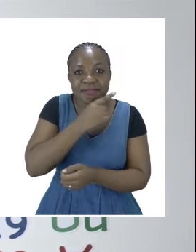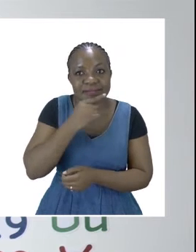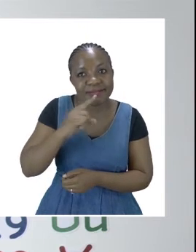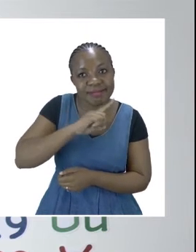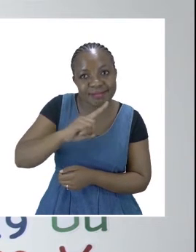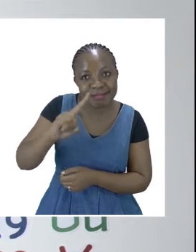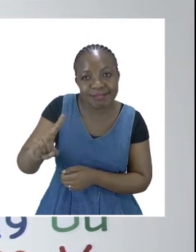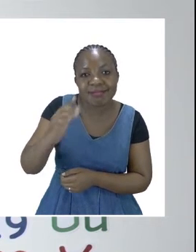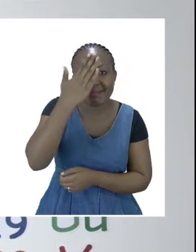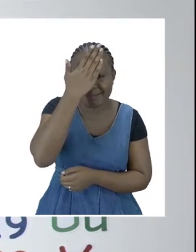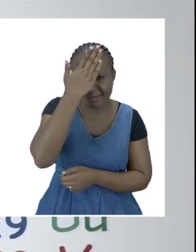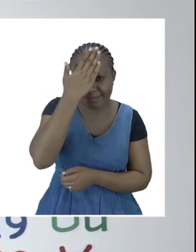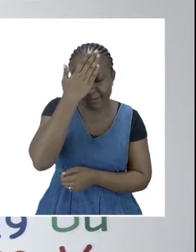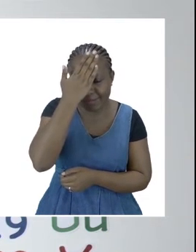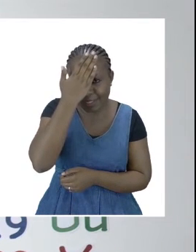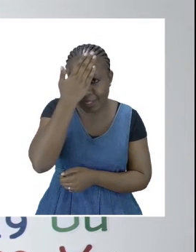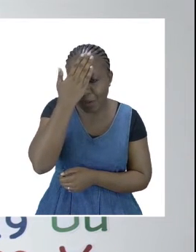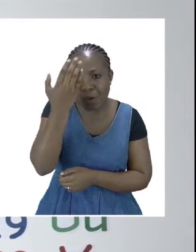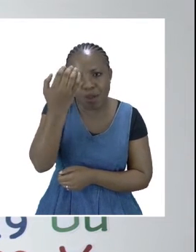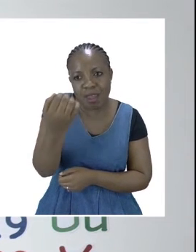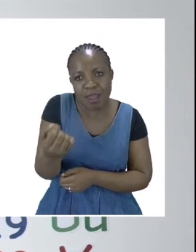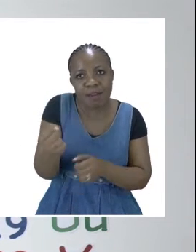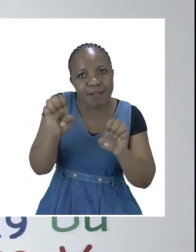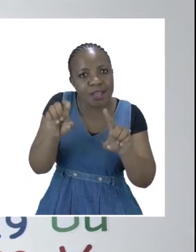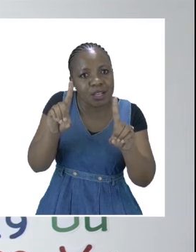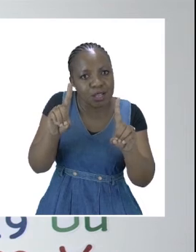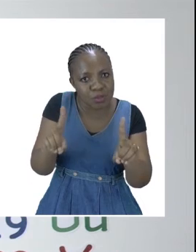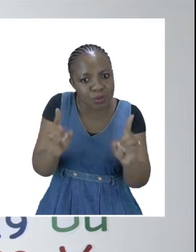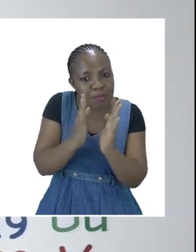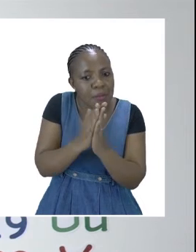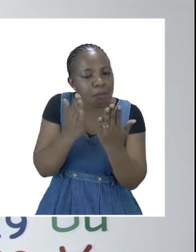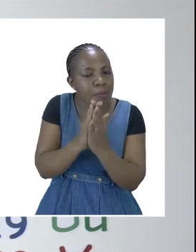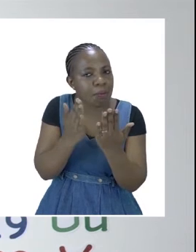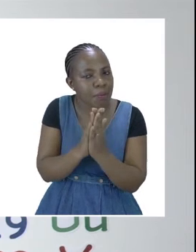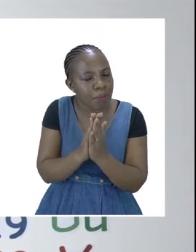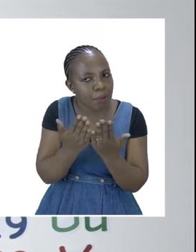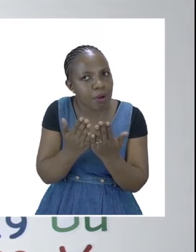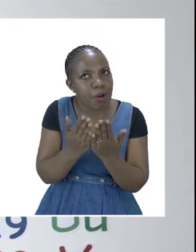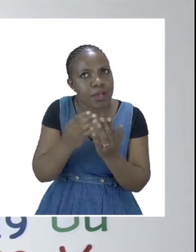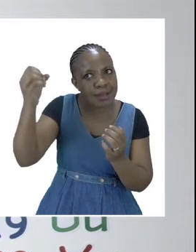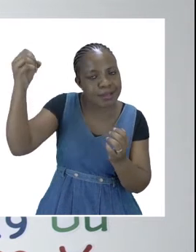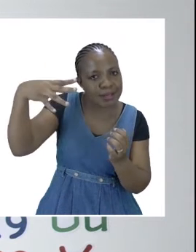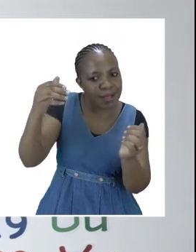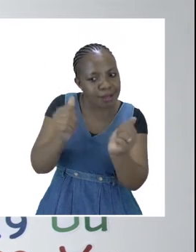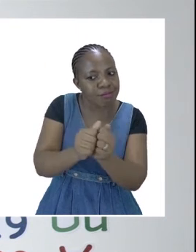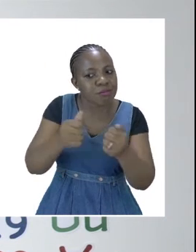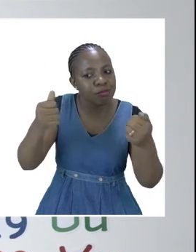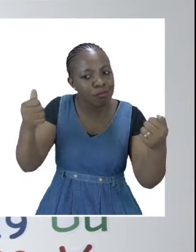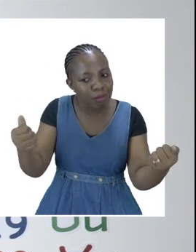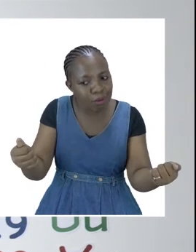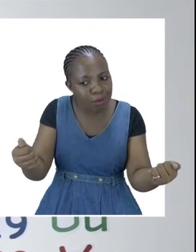education booklet in our daily newspaper street sales or at your school